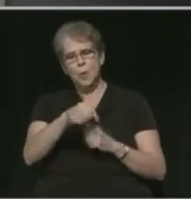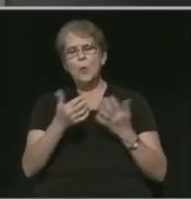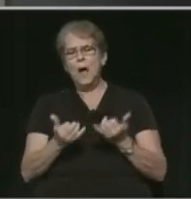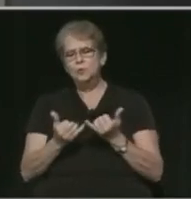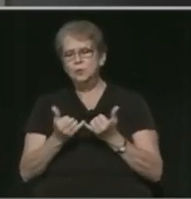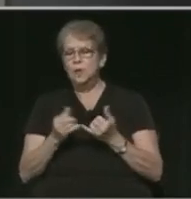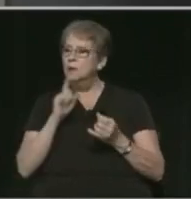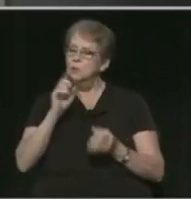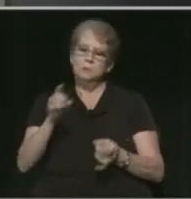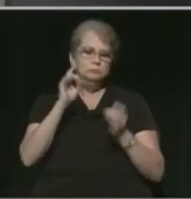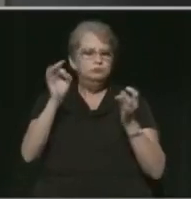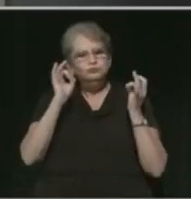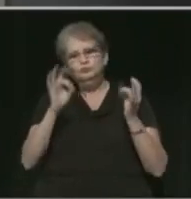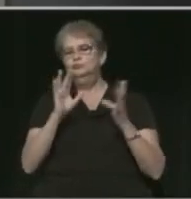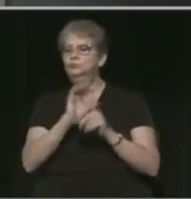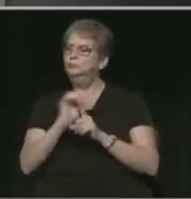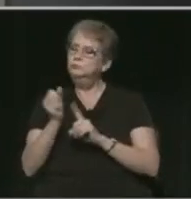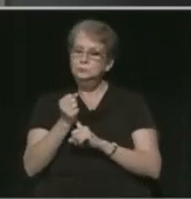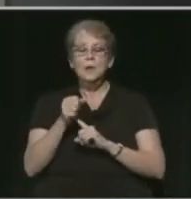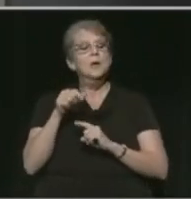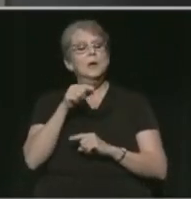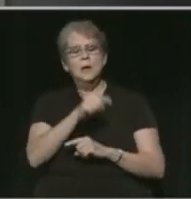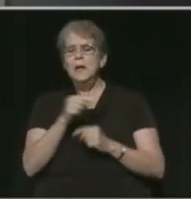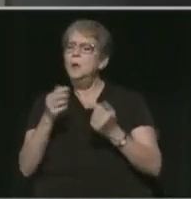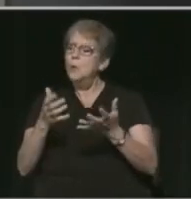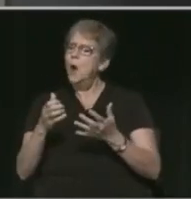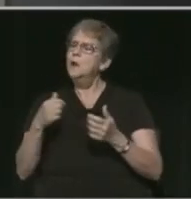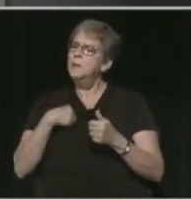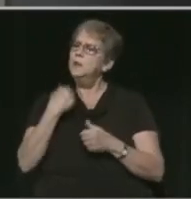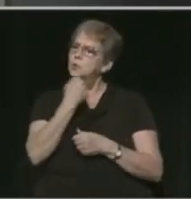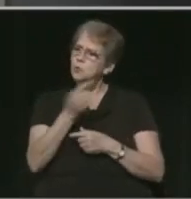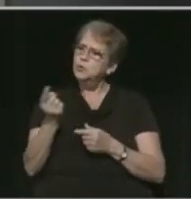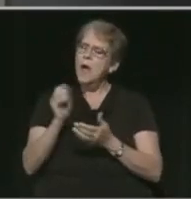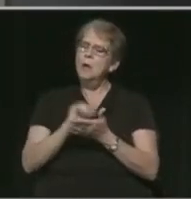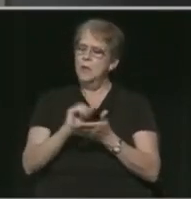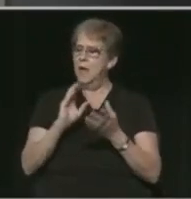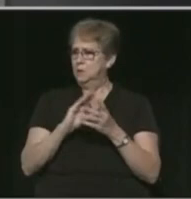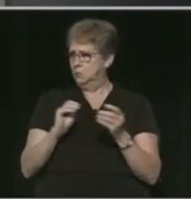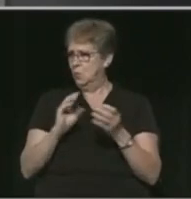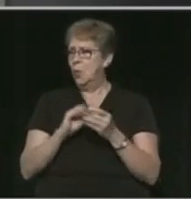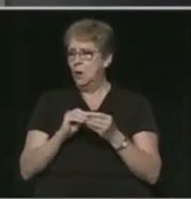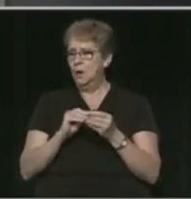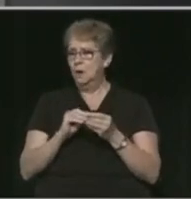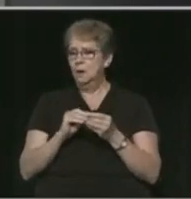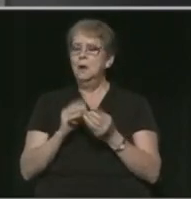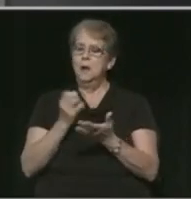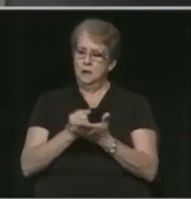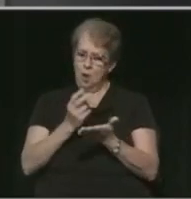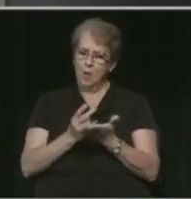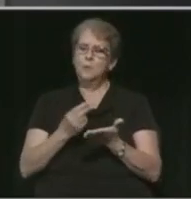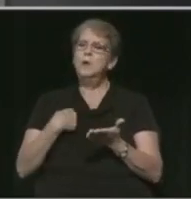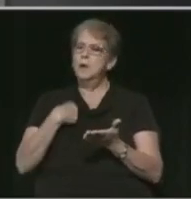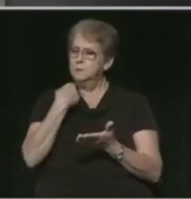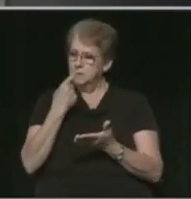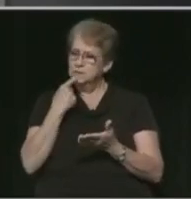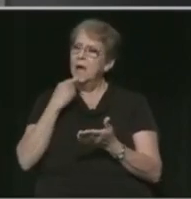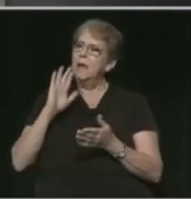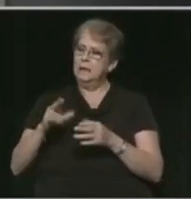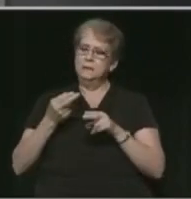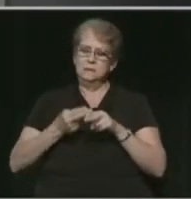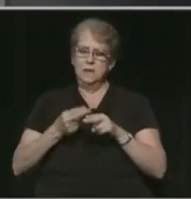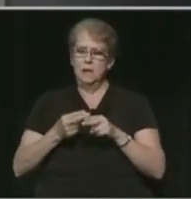It's a tragic situation, and he wanted me to tell that story and authorize me to say his name.